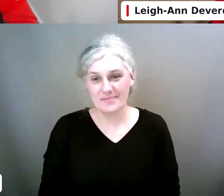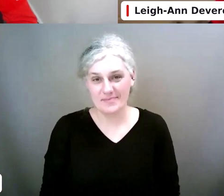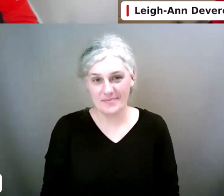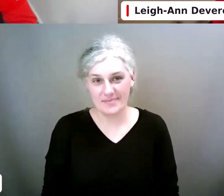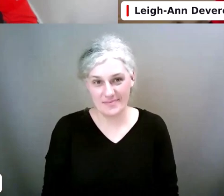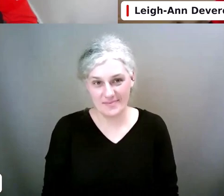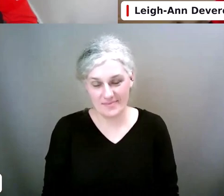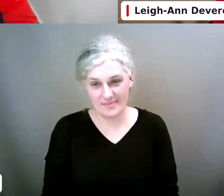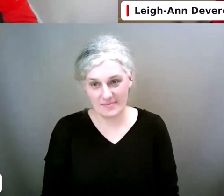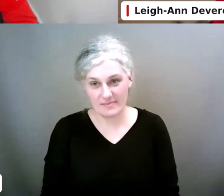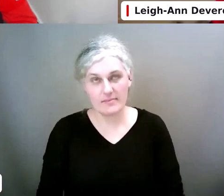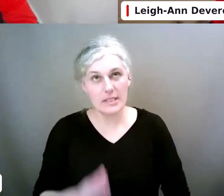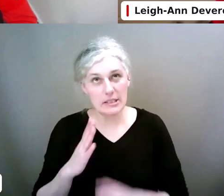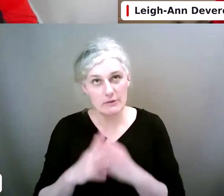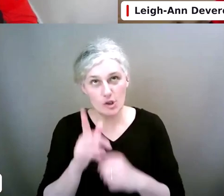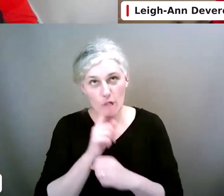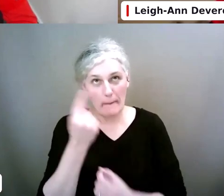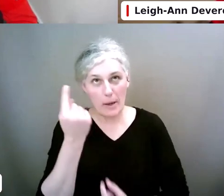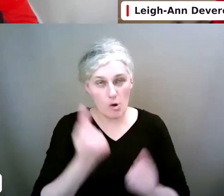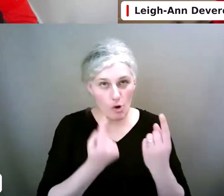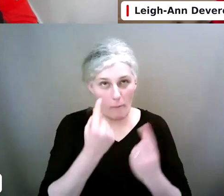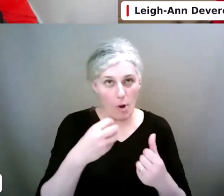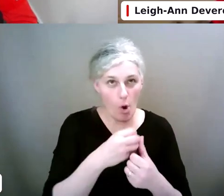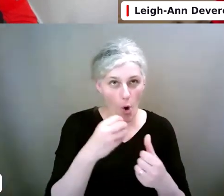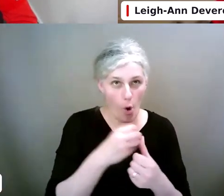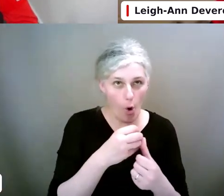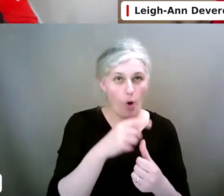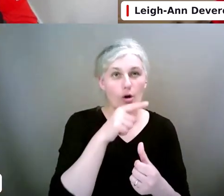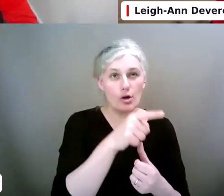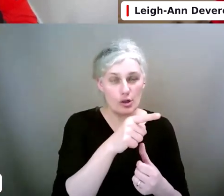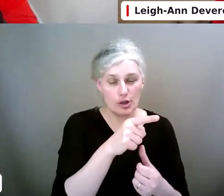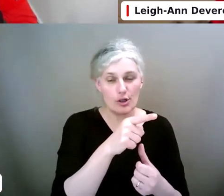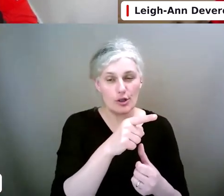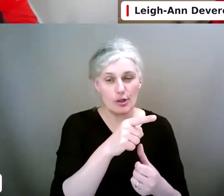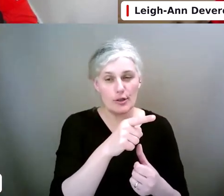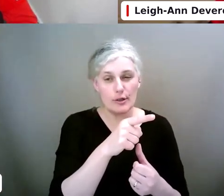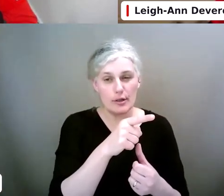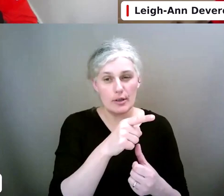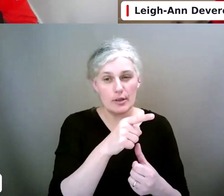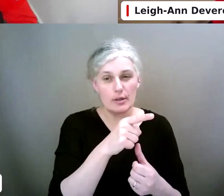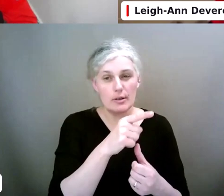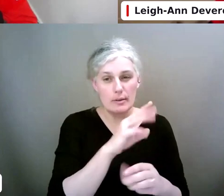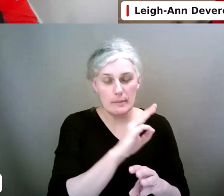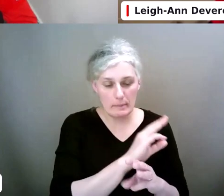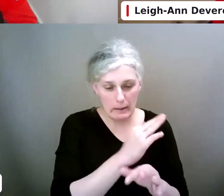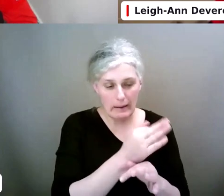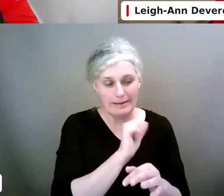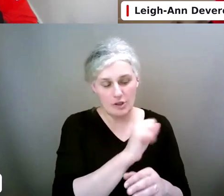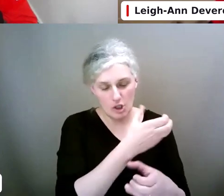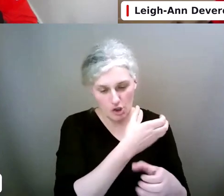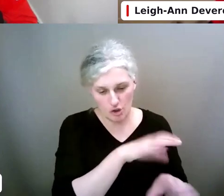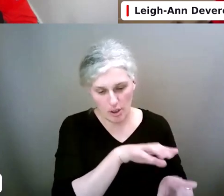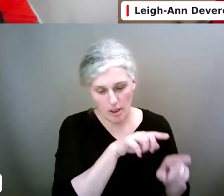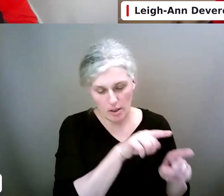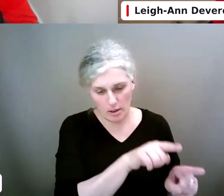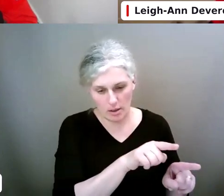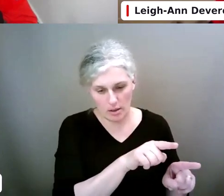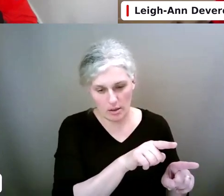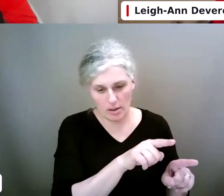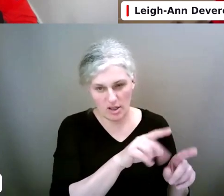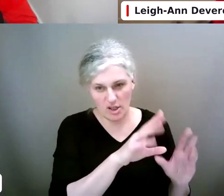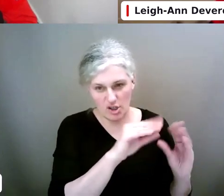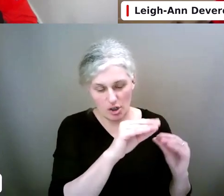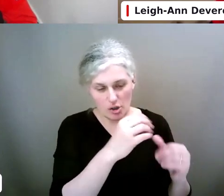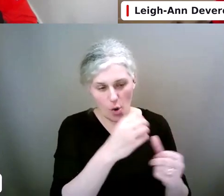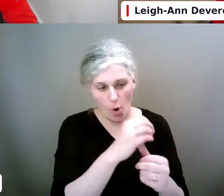So we've talked about competing with other households, parents, you know, the kids, talking to the